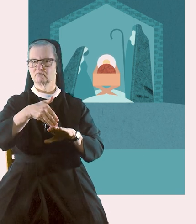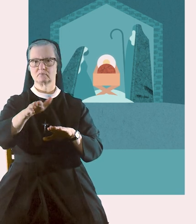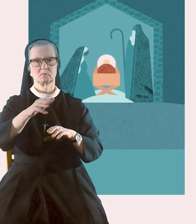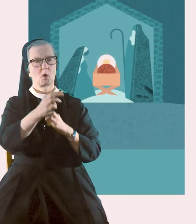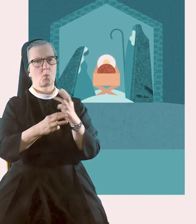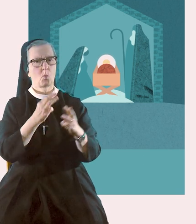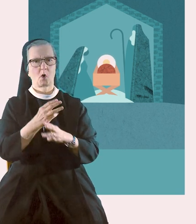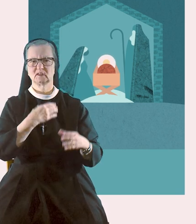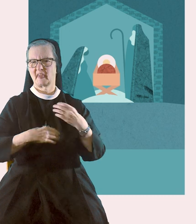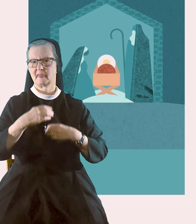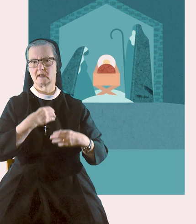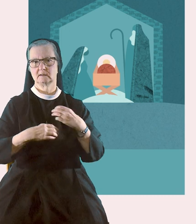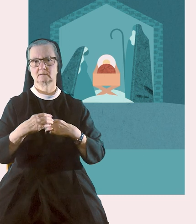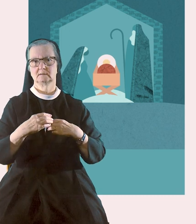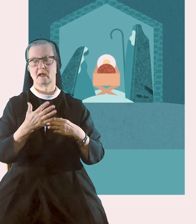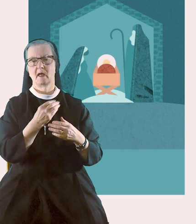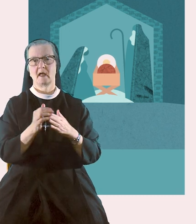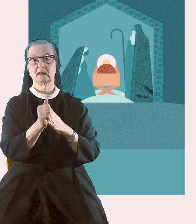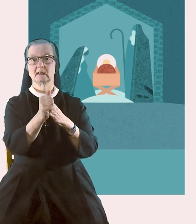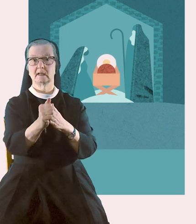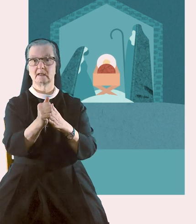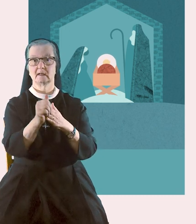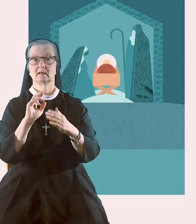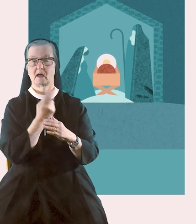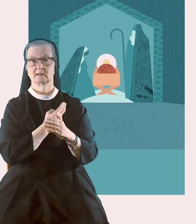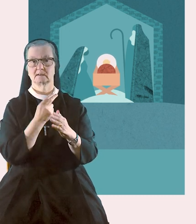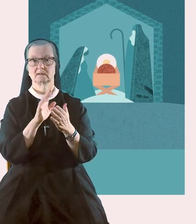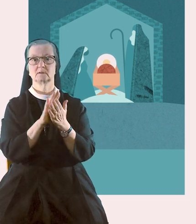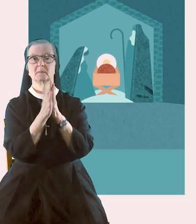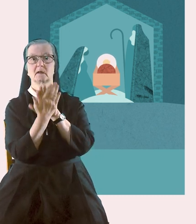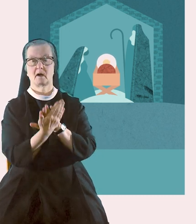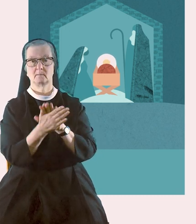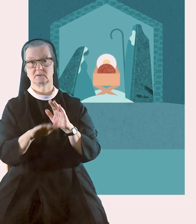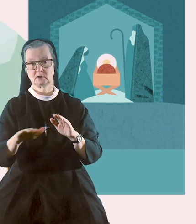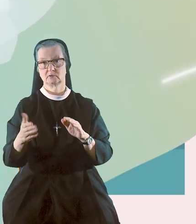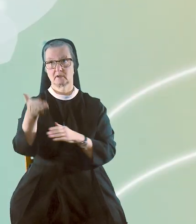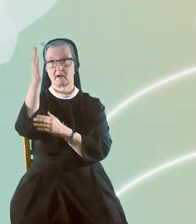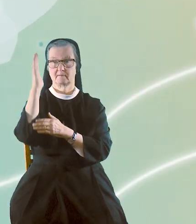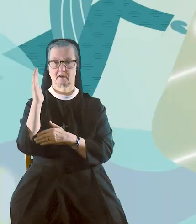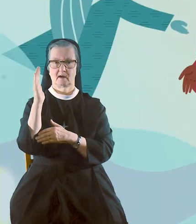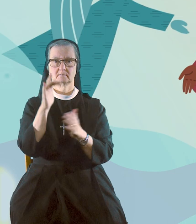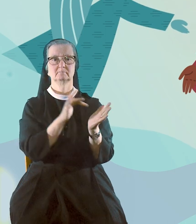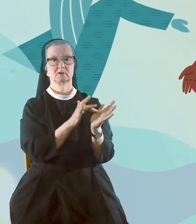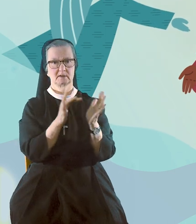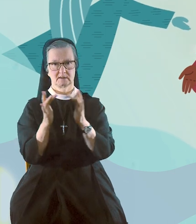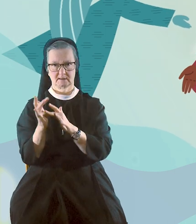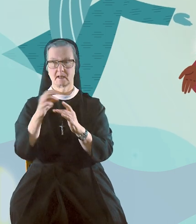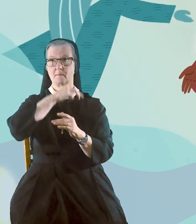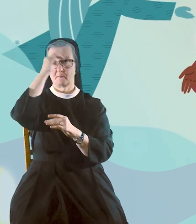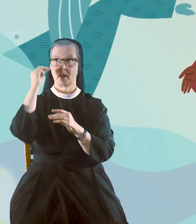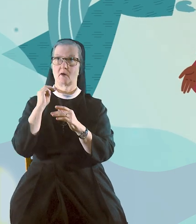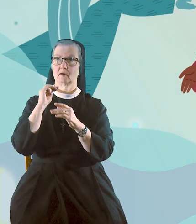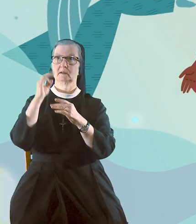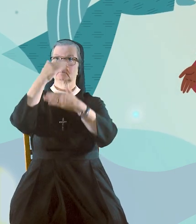to reject worldly desires and leading us to become children of God. Jesus and Mary